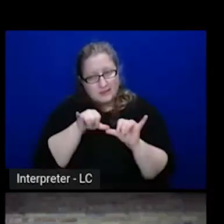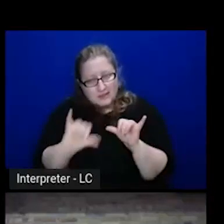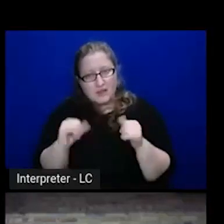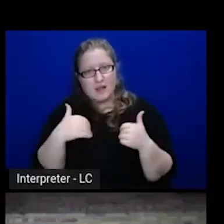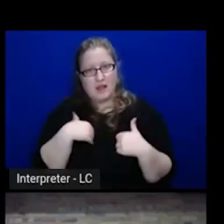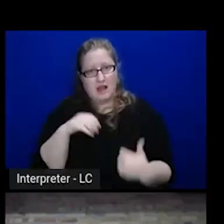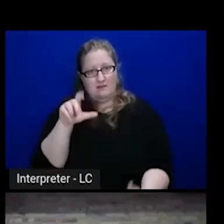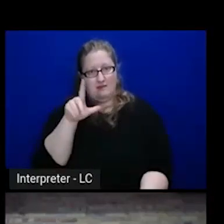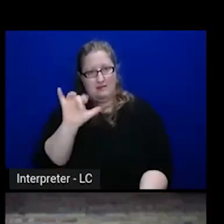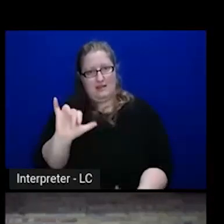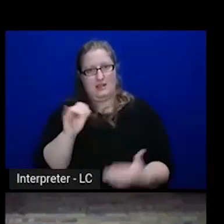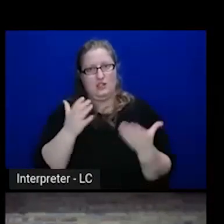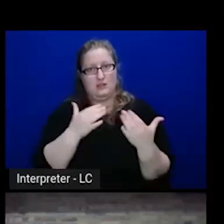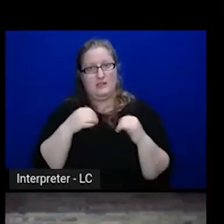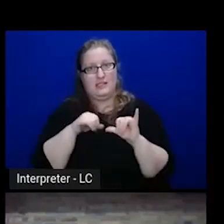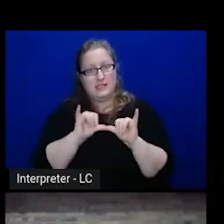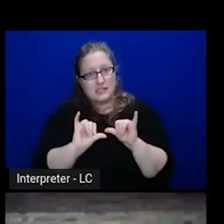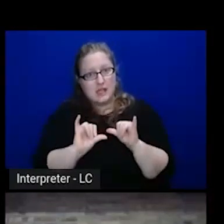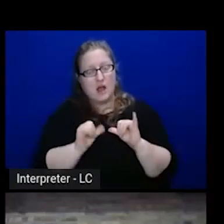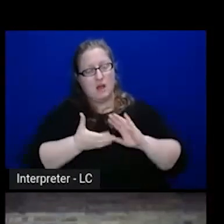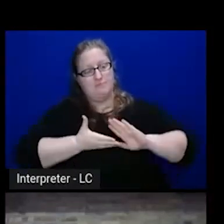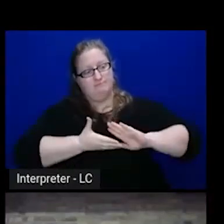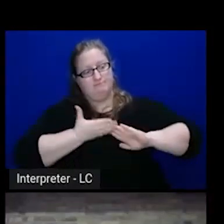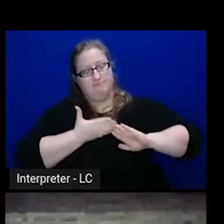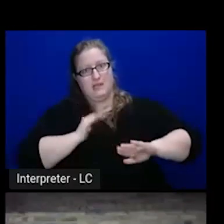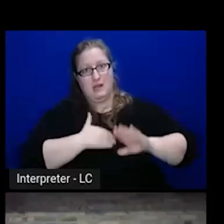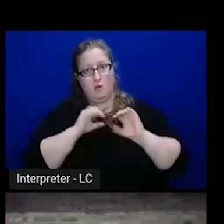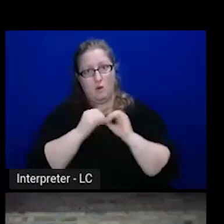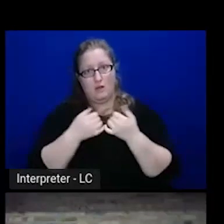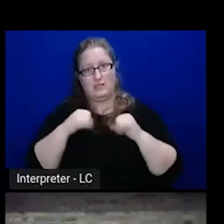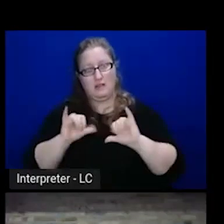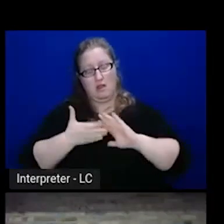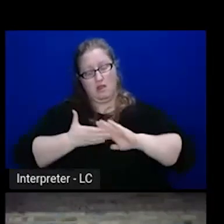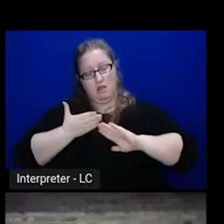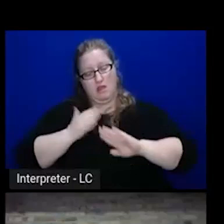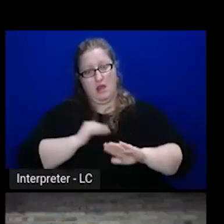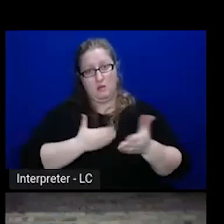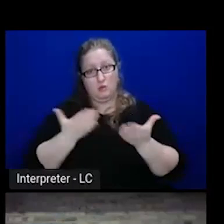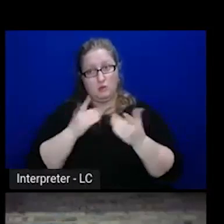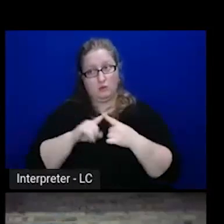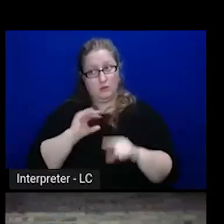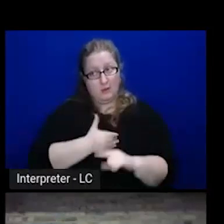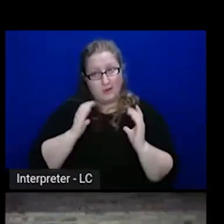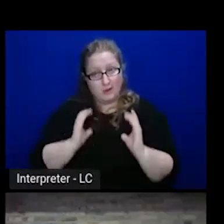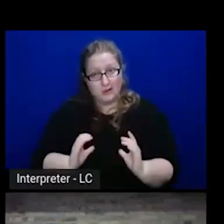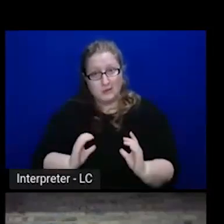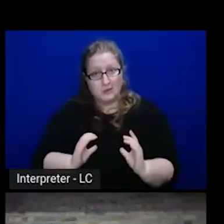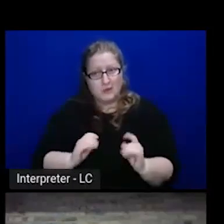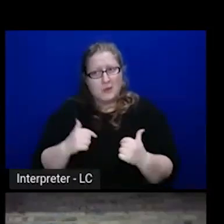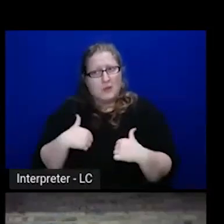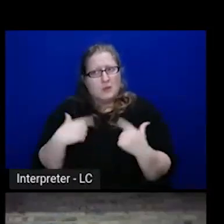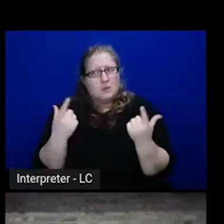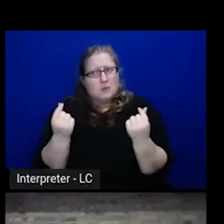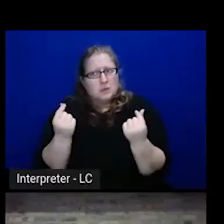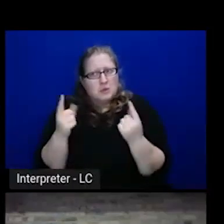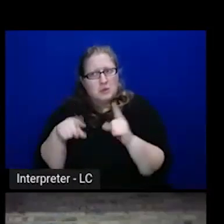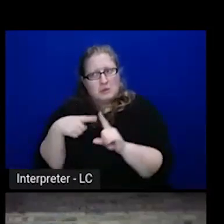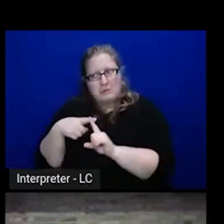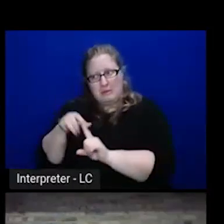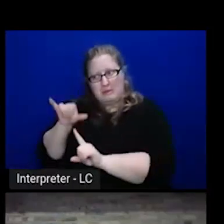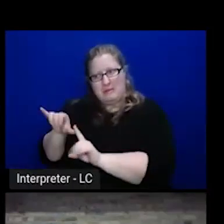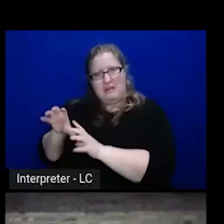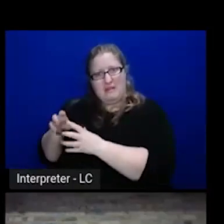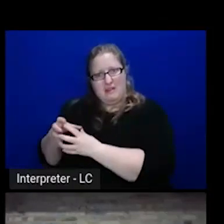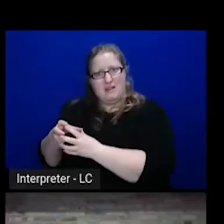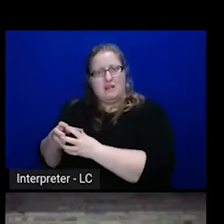organizations, that are powering the services that are going out to our customers. And what are we going to do about that? That's kind of what this talk